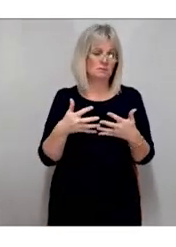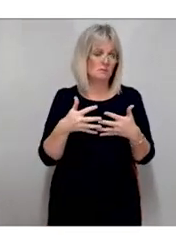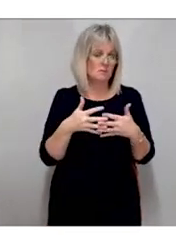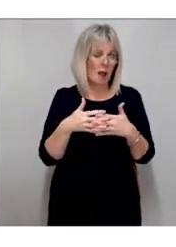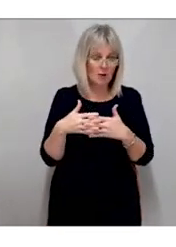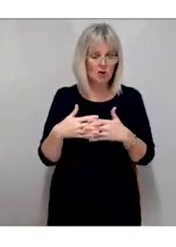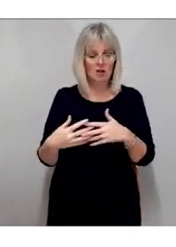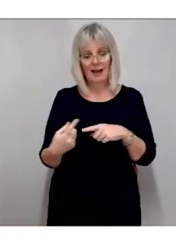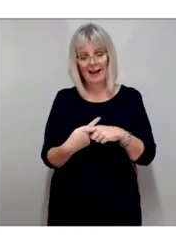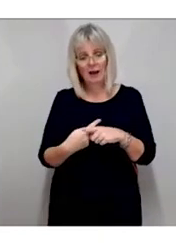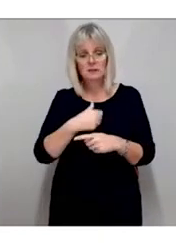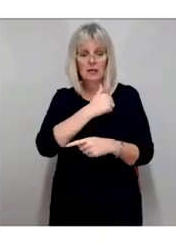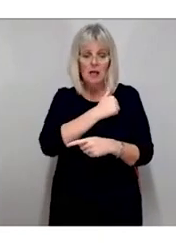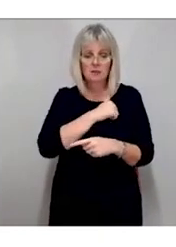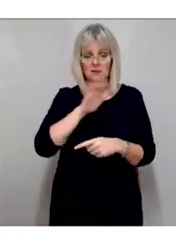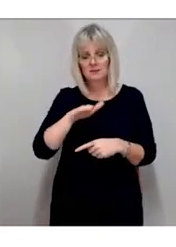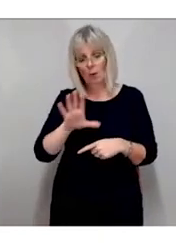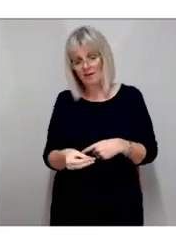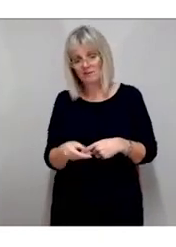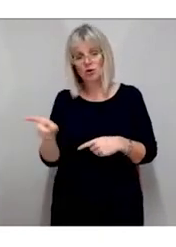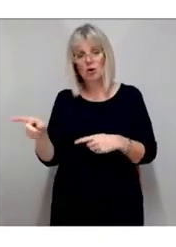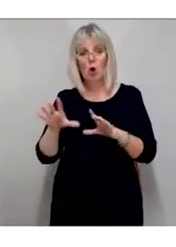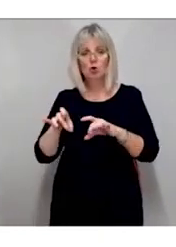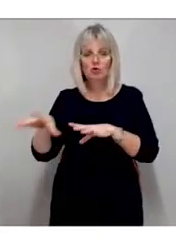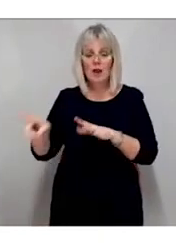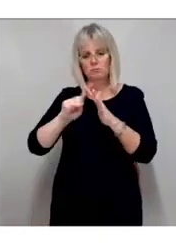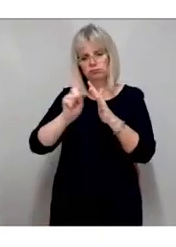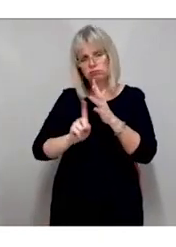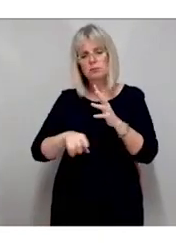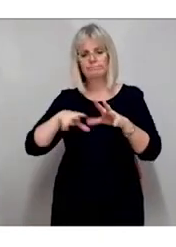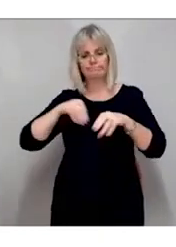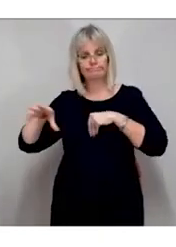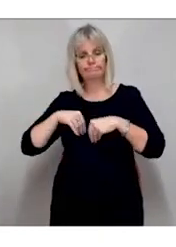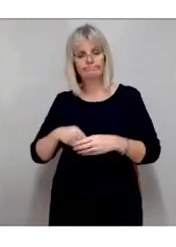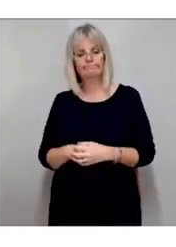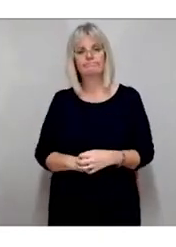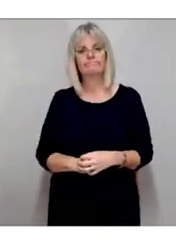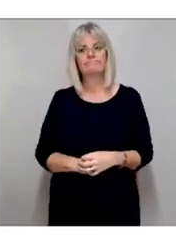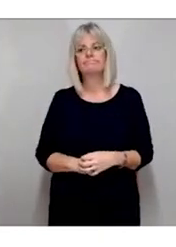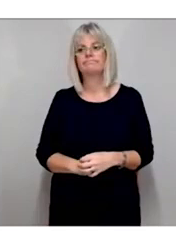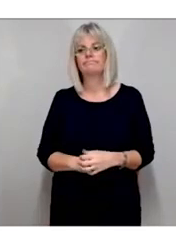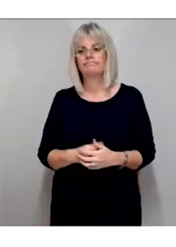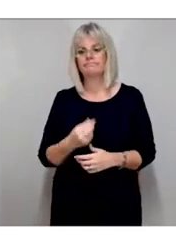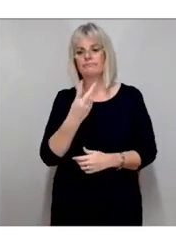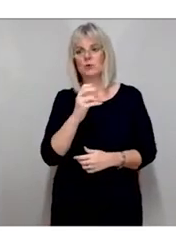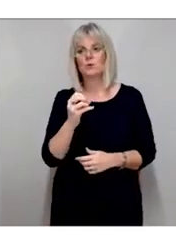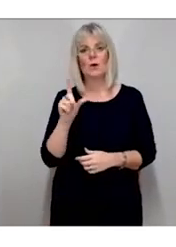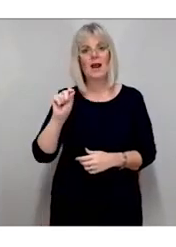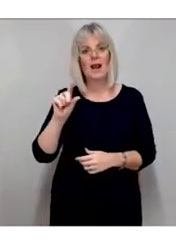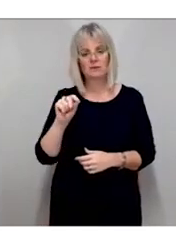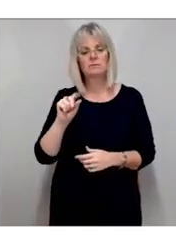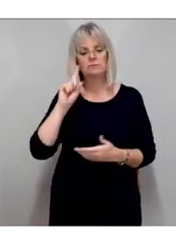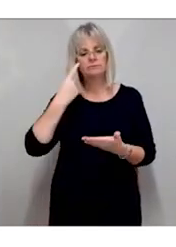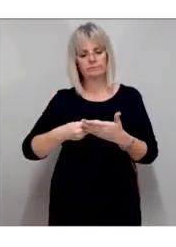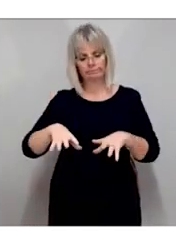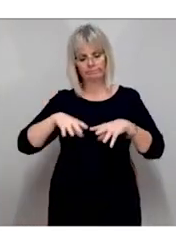Africa. In October 2011, UCAF decided to adopt UEB as the official Braille code for the